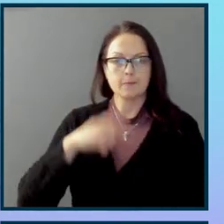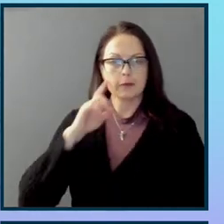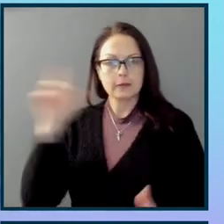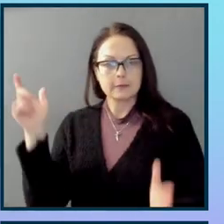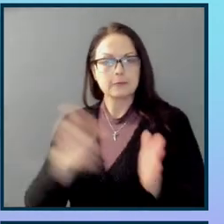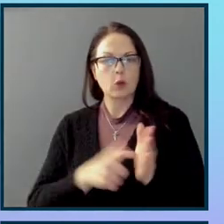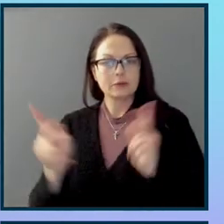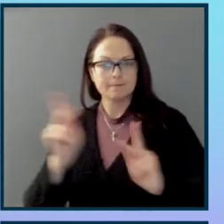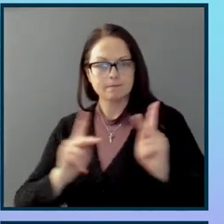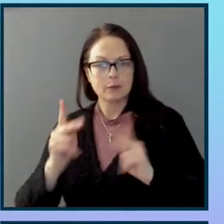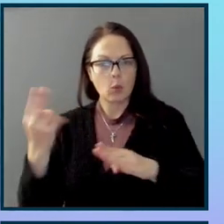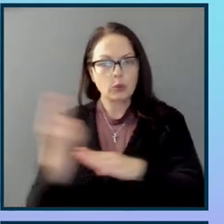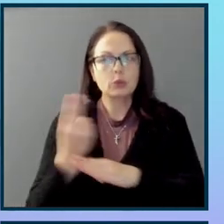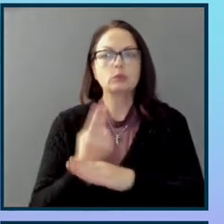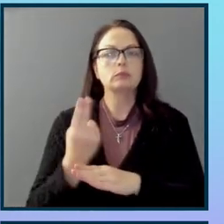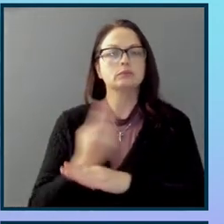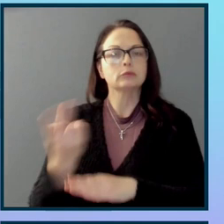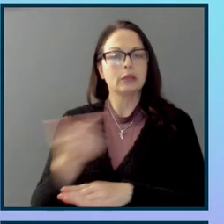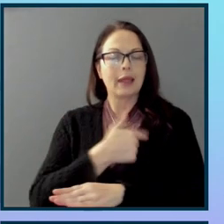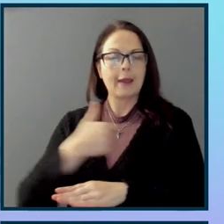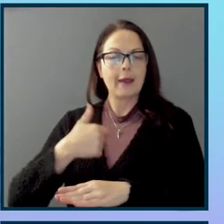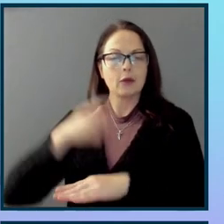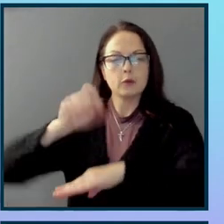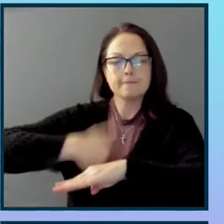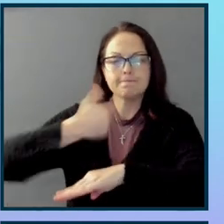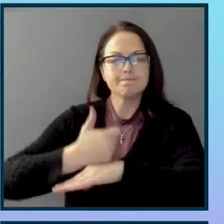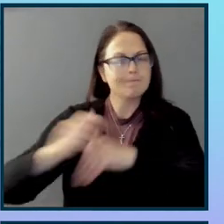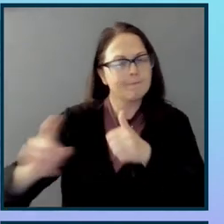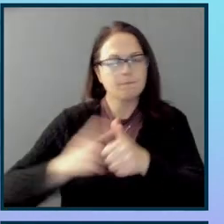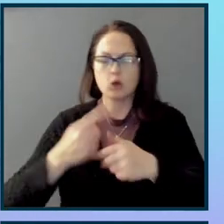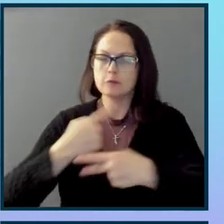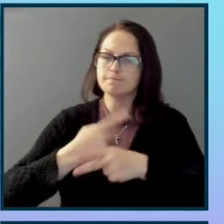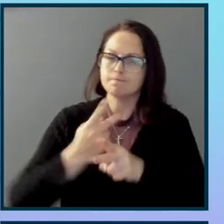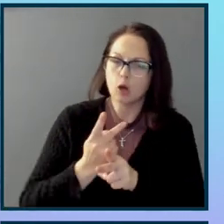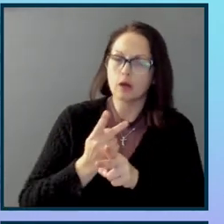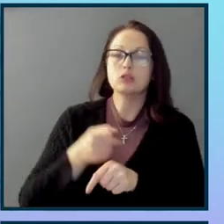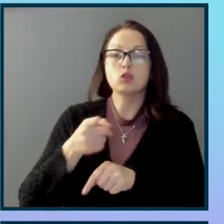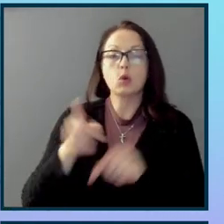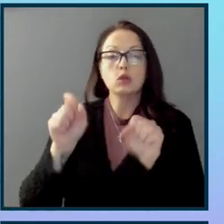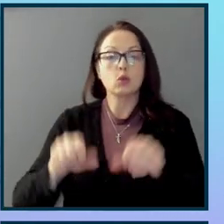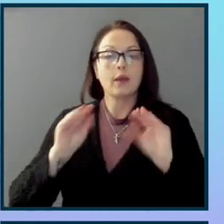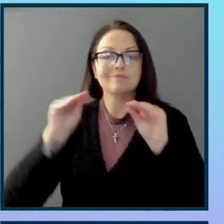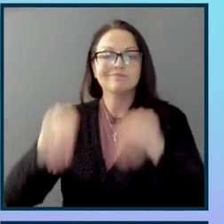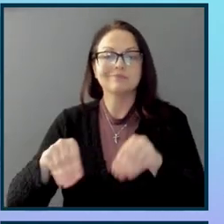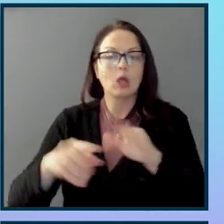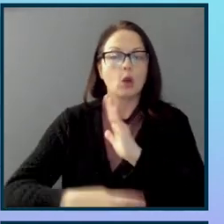automated testing and release the first suite of products to address this so you could build in automated